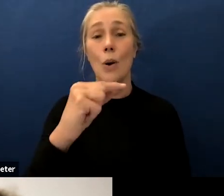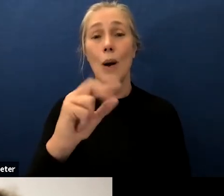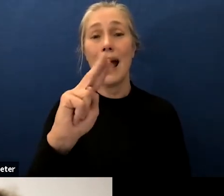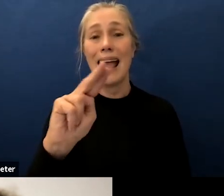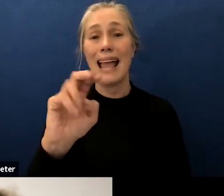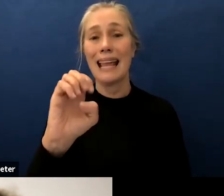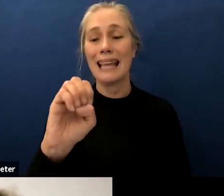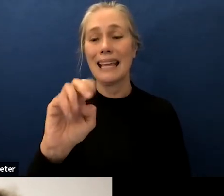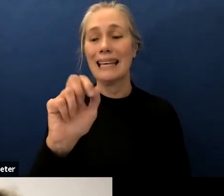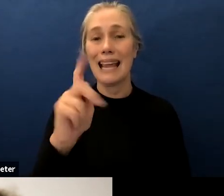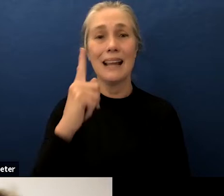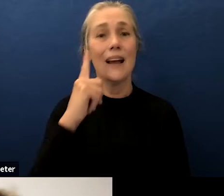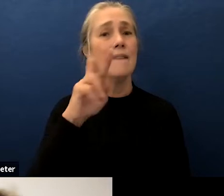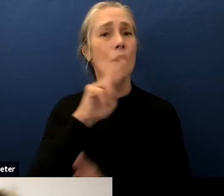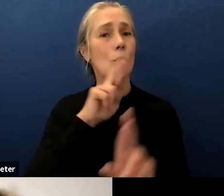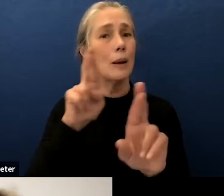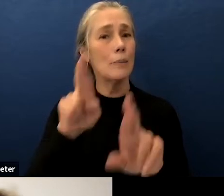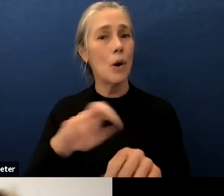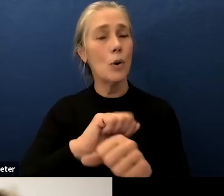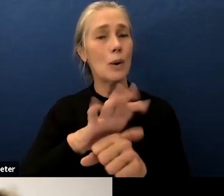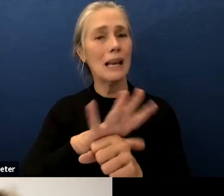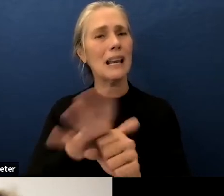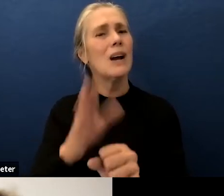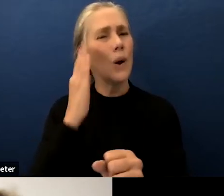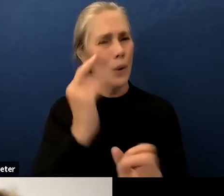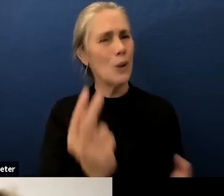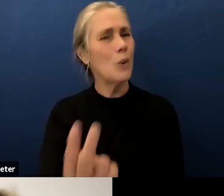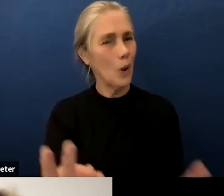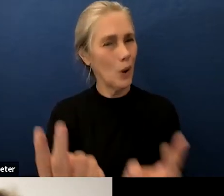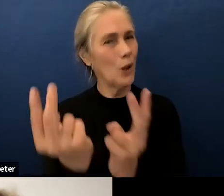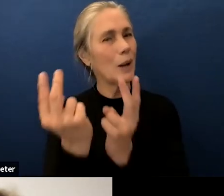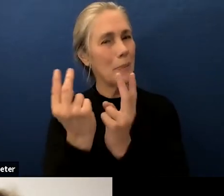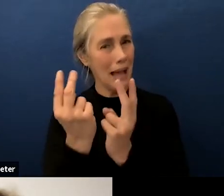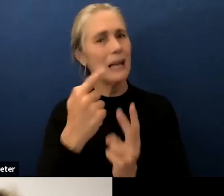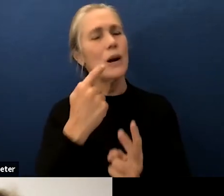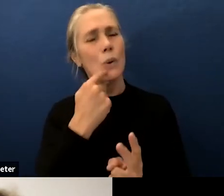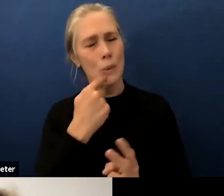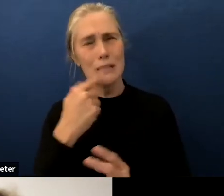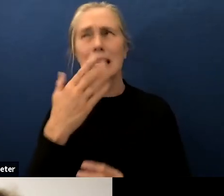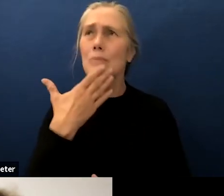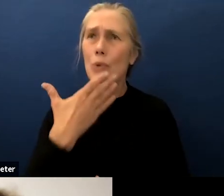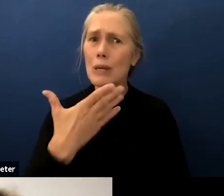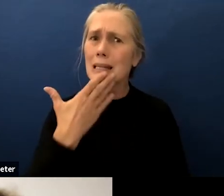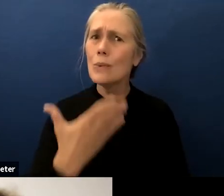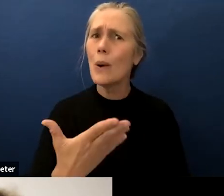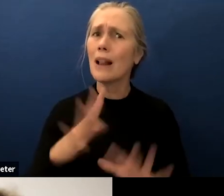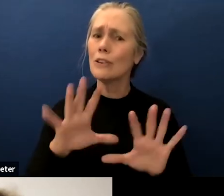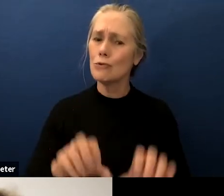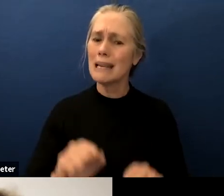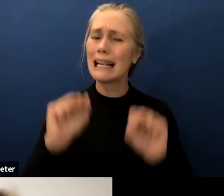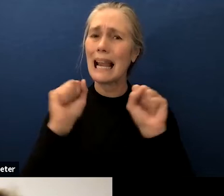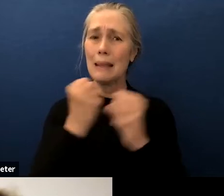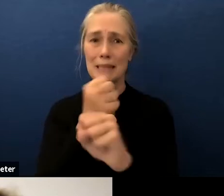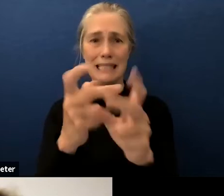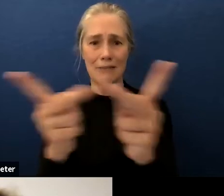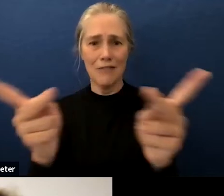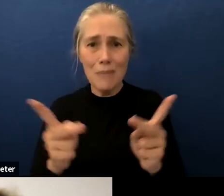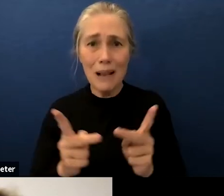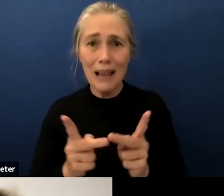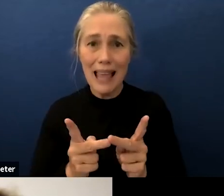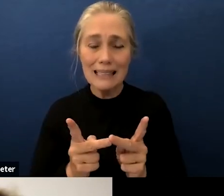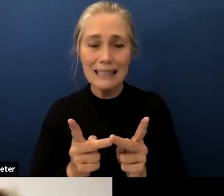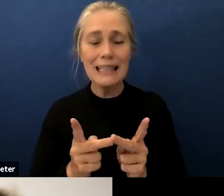and we will look back on this time um and say how well we've done in reclaiming our space students continue to be